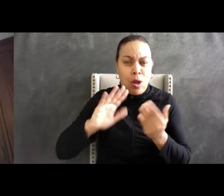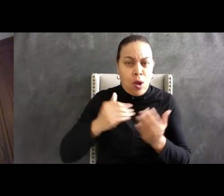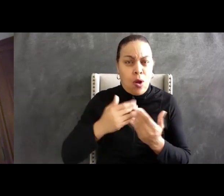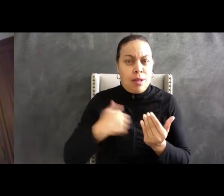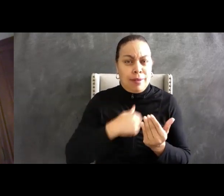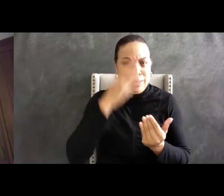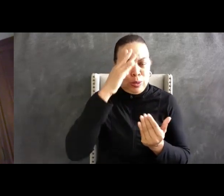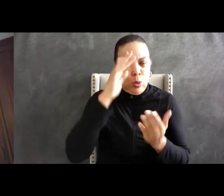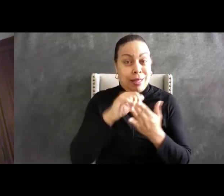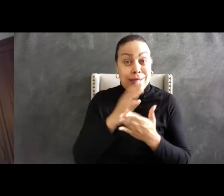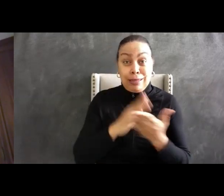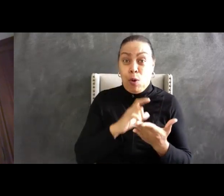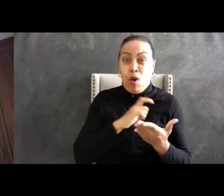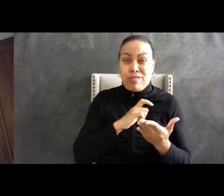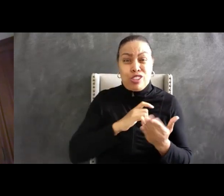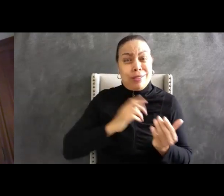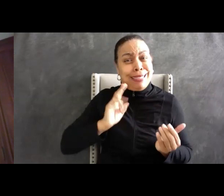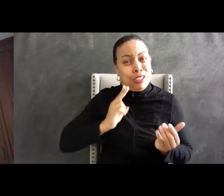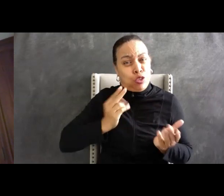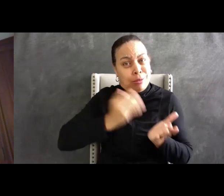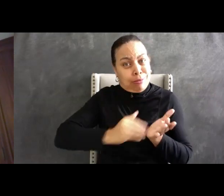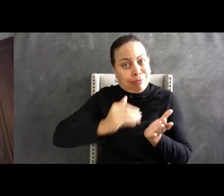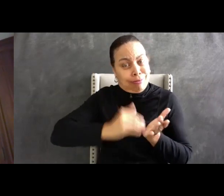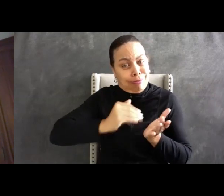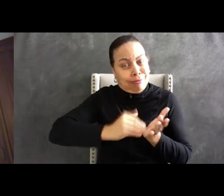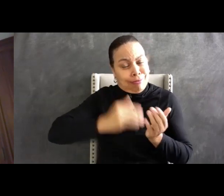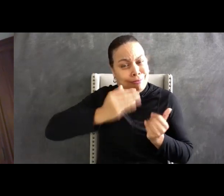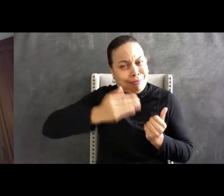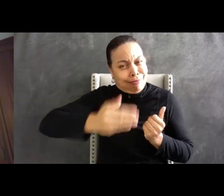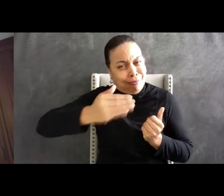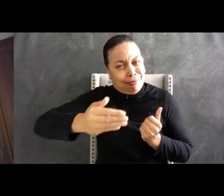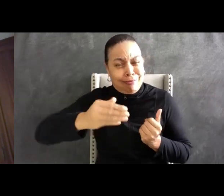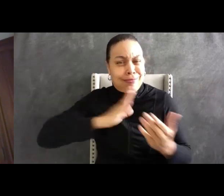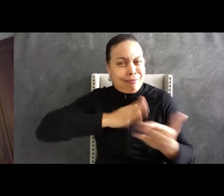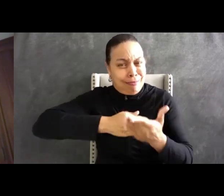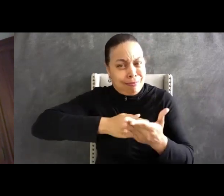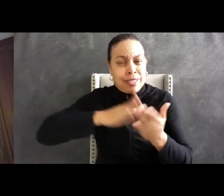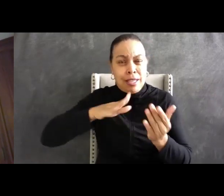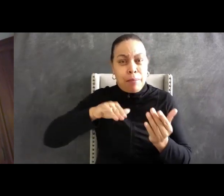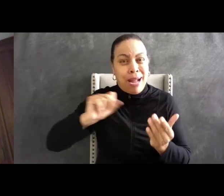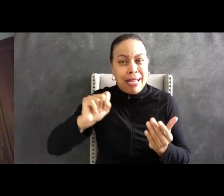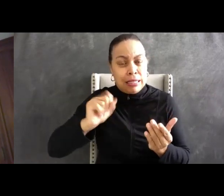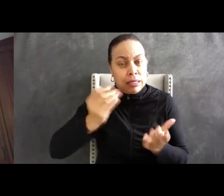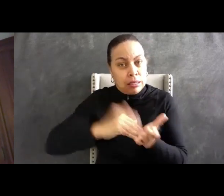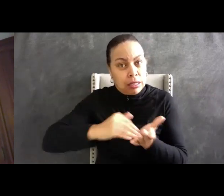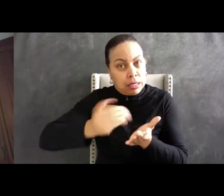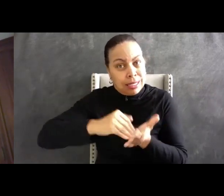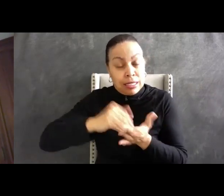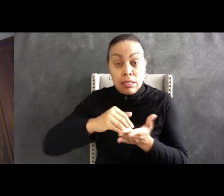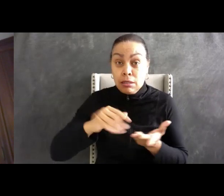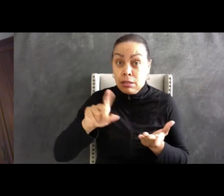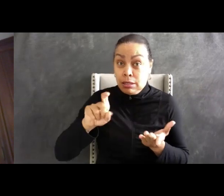performance. Is it possible that vulnerability towards bias could have been detected